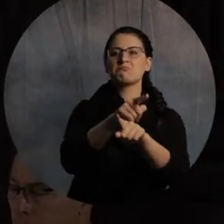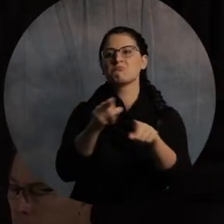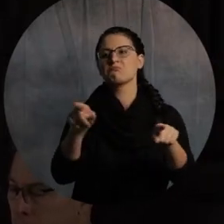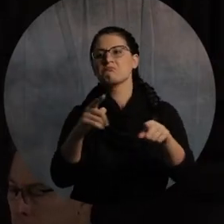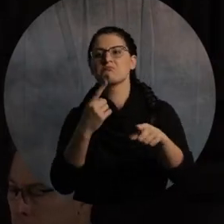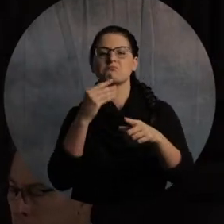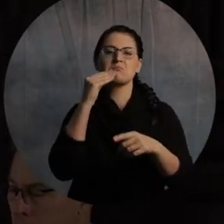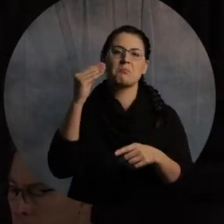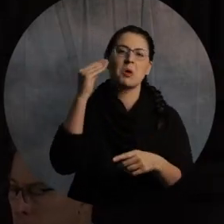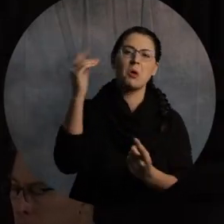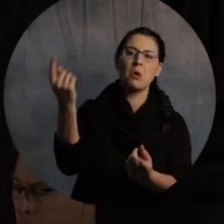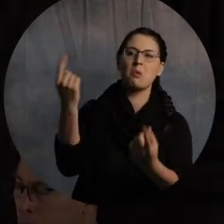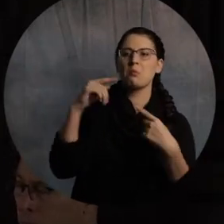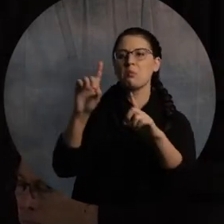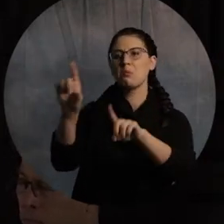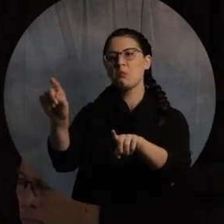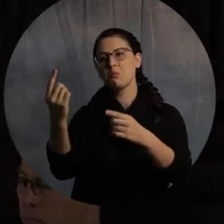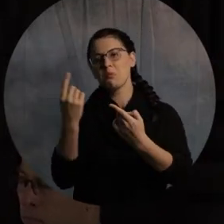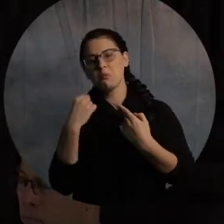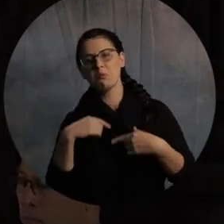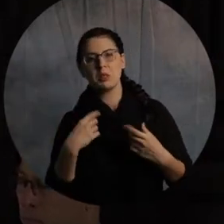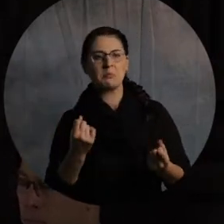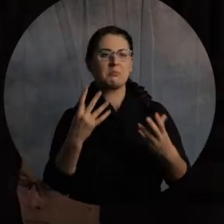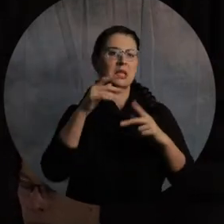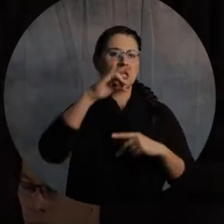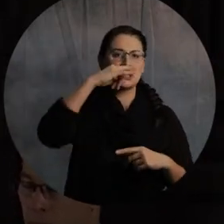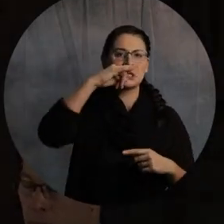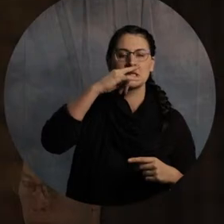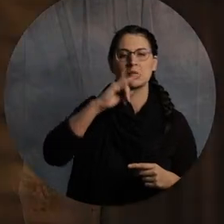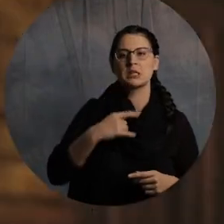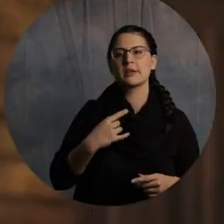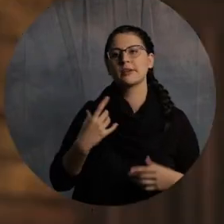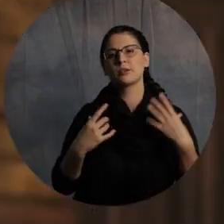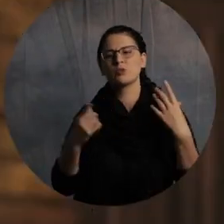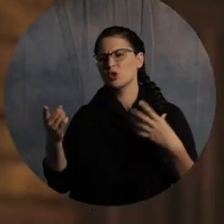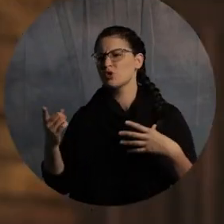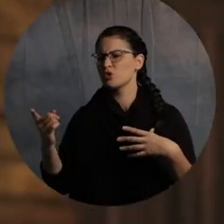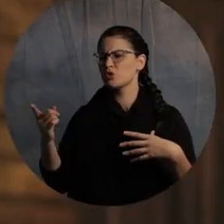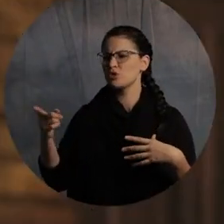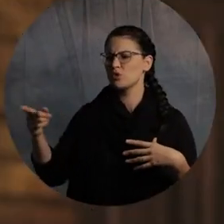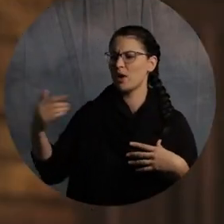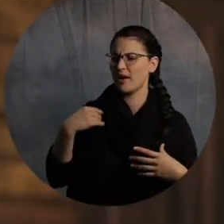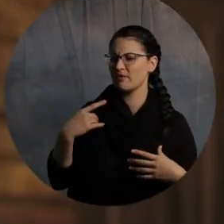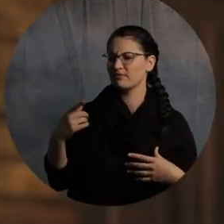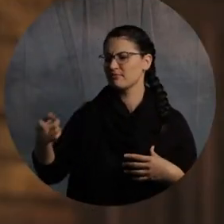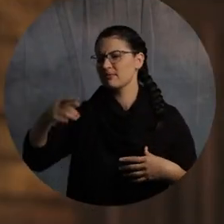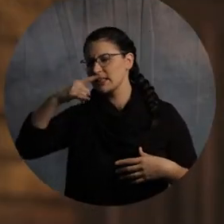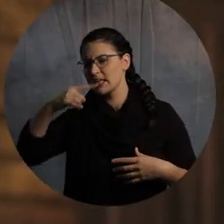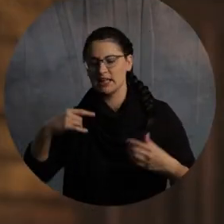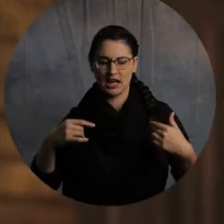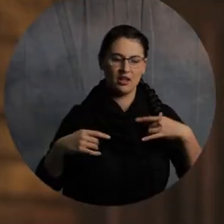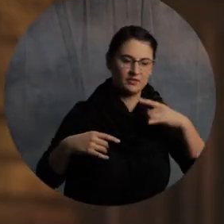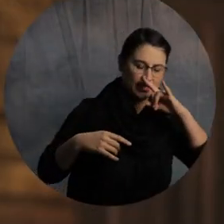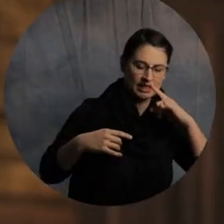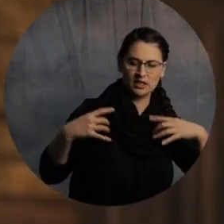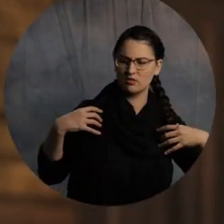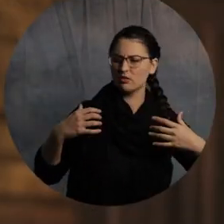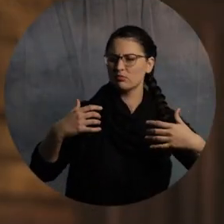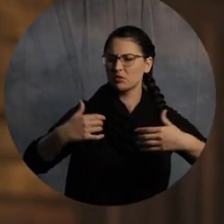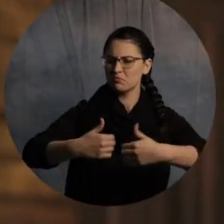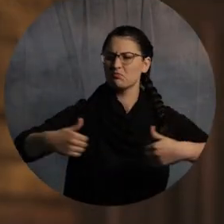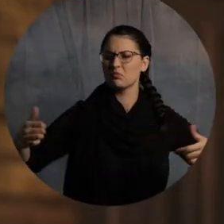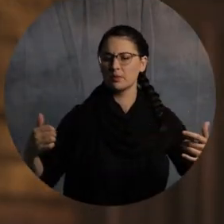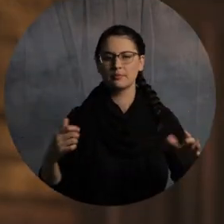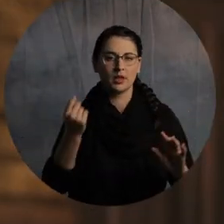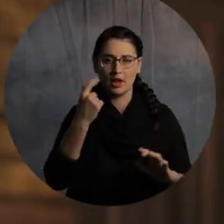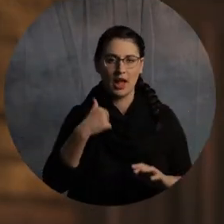and out of a home. You end up with multiple kids. You take those kids. I'll take these kids. And let's just keep these kids from driving us crazy. I understand. I have three